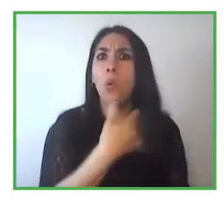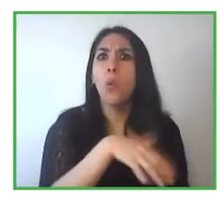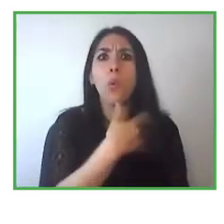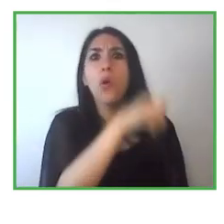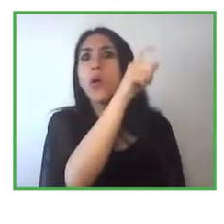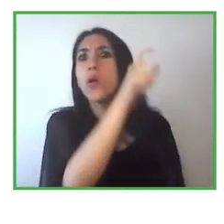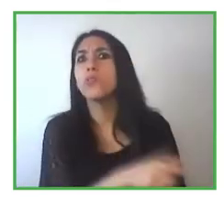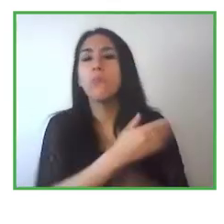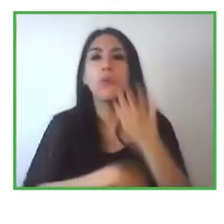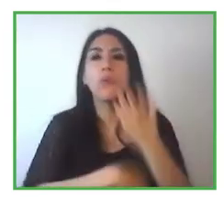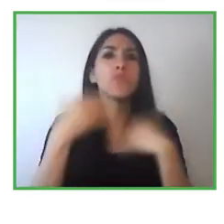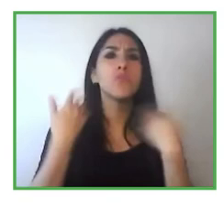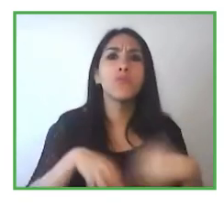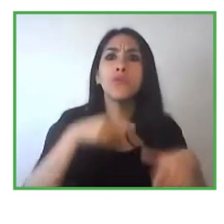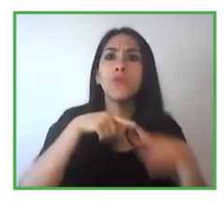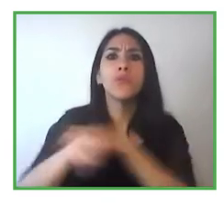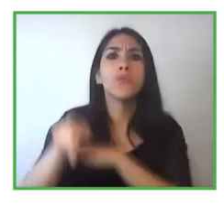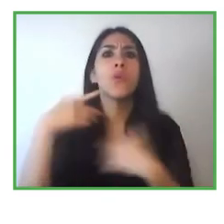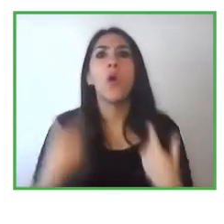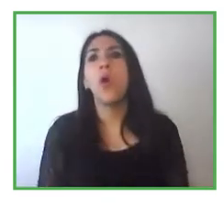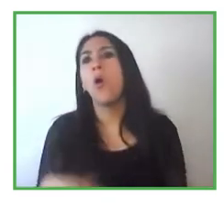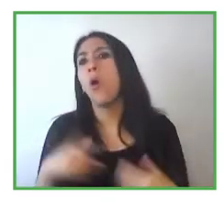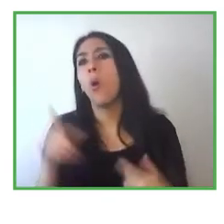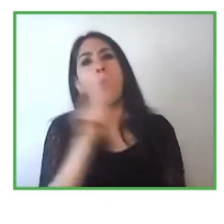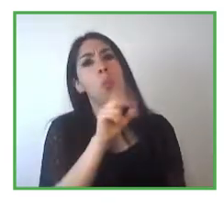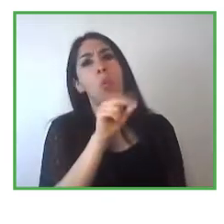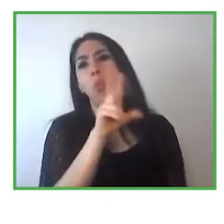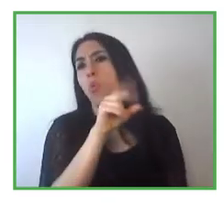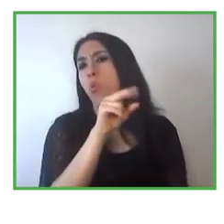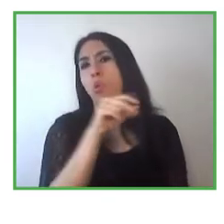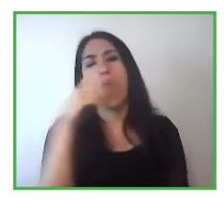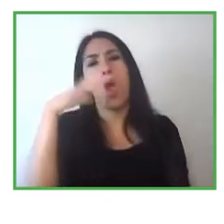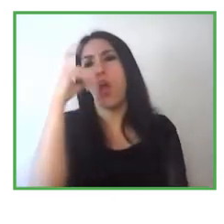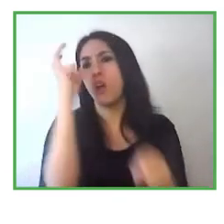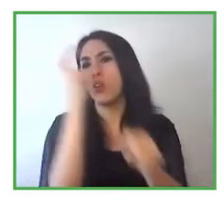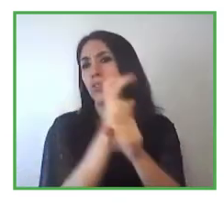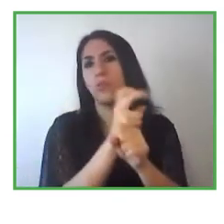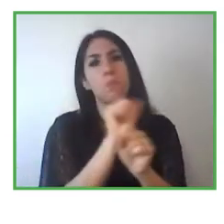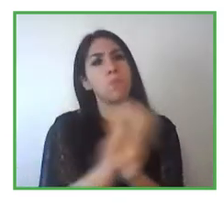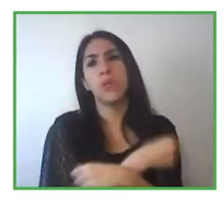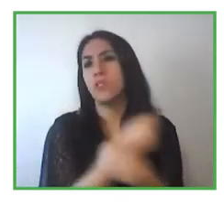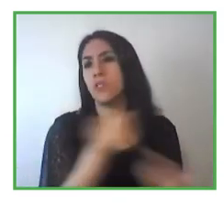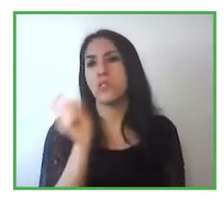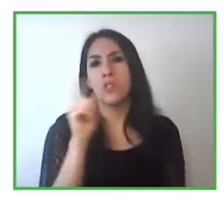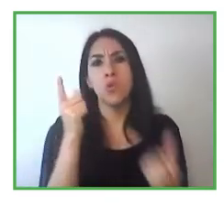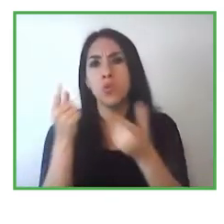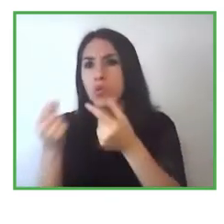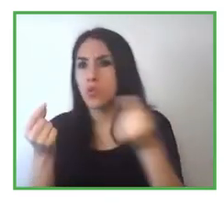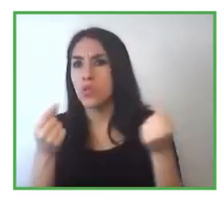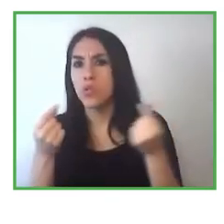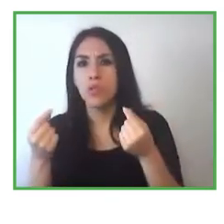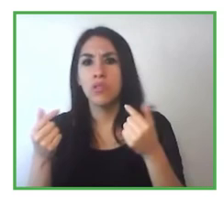hire someone with a disability because they think that they must invest